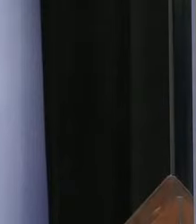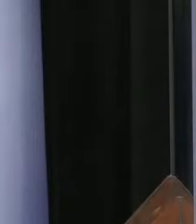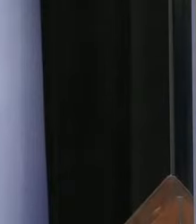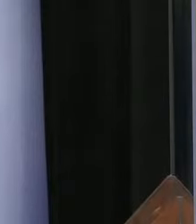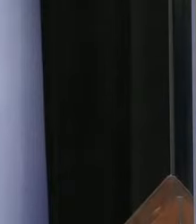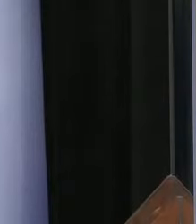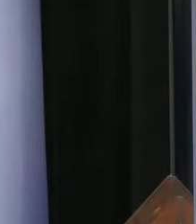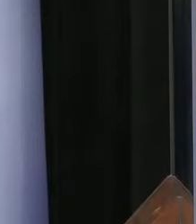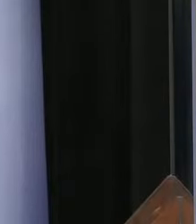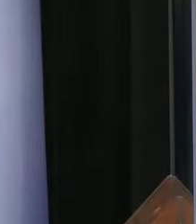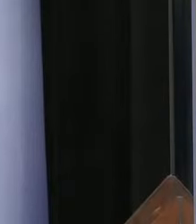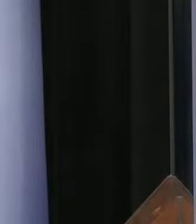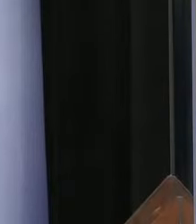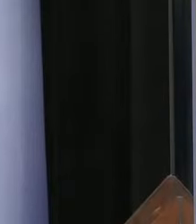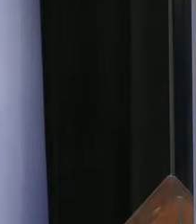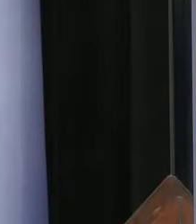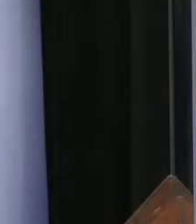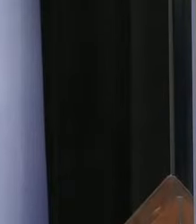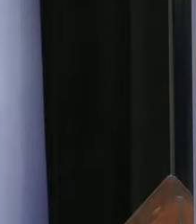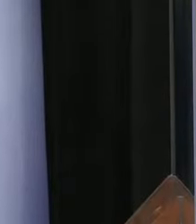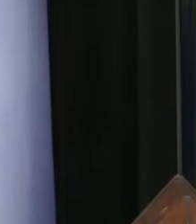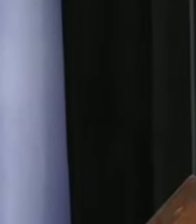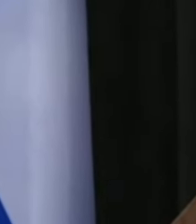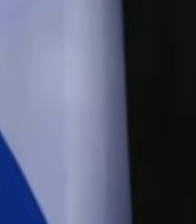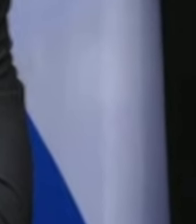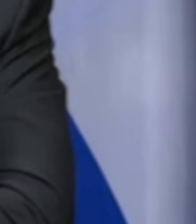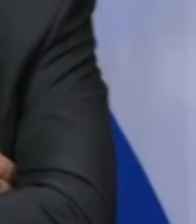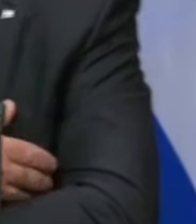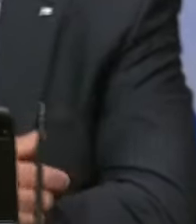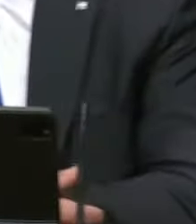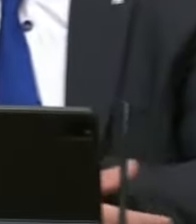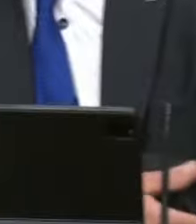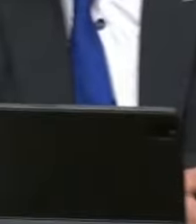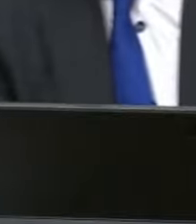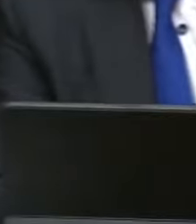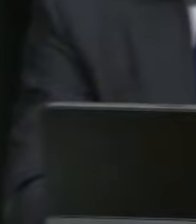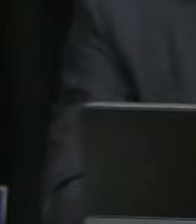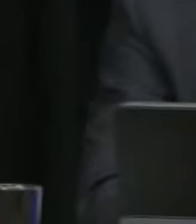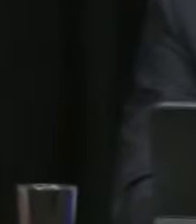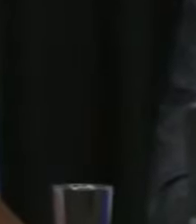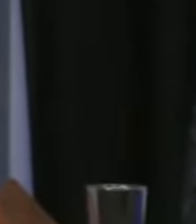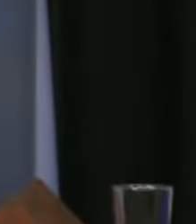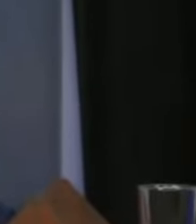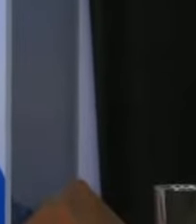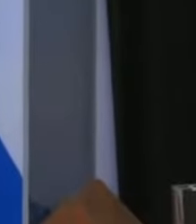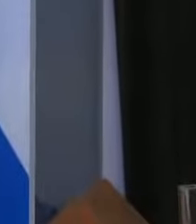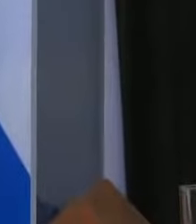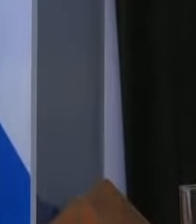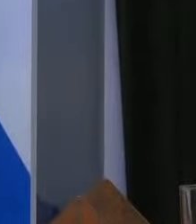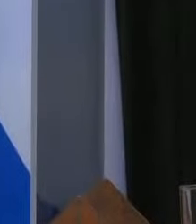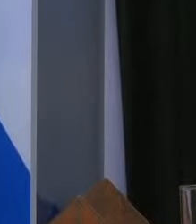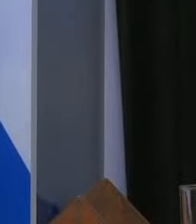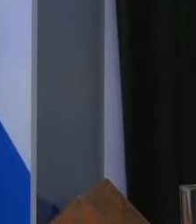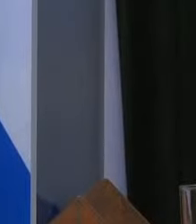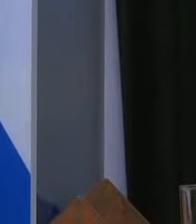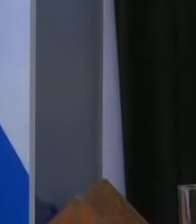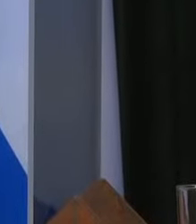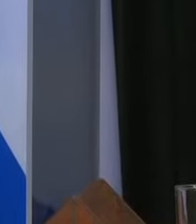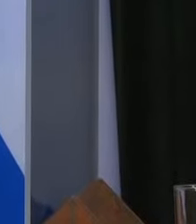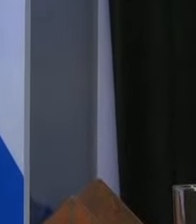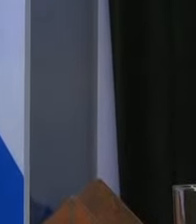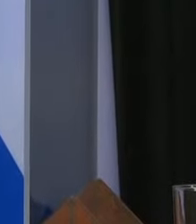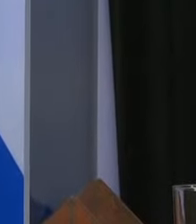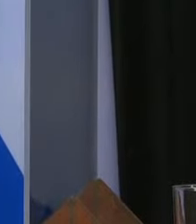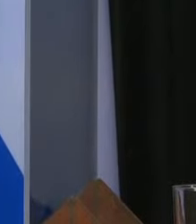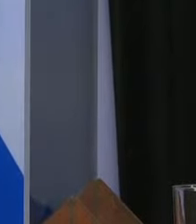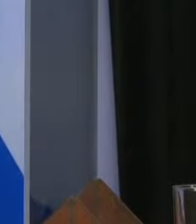right now. Sooner than later. But I want to say also that this weekend it's going to be Mother Day. And we